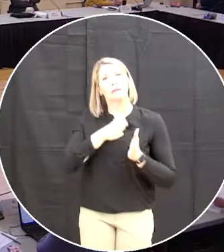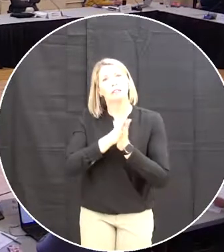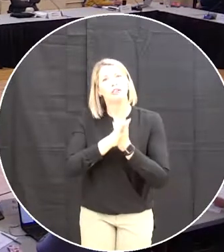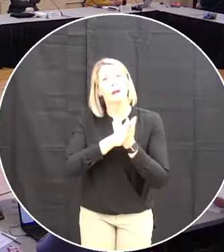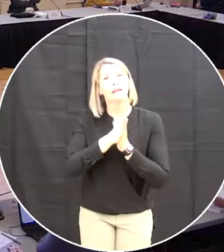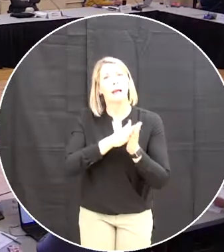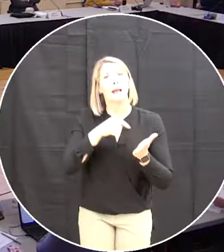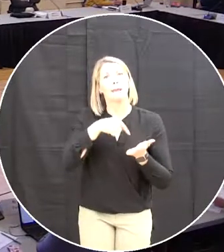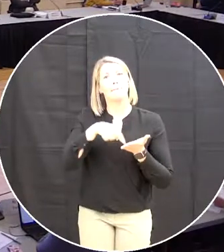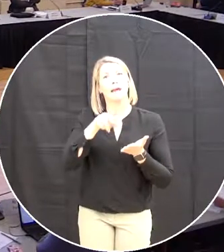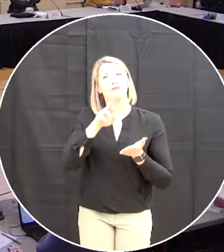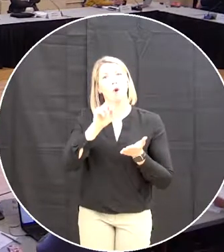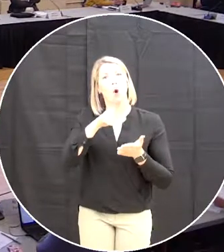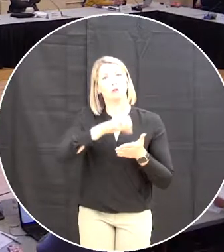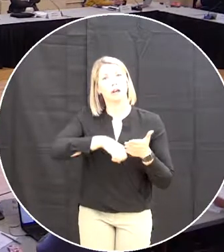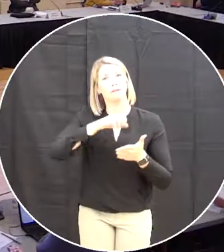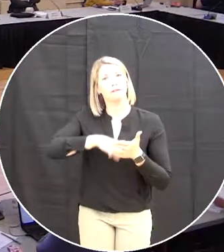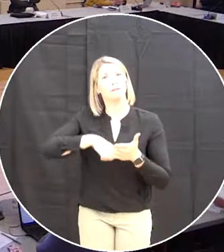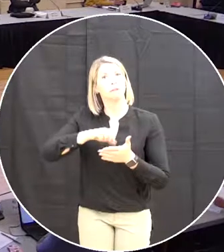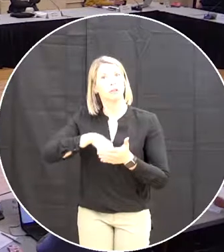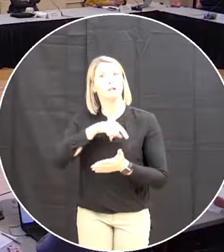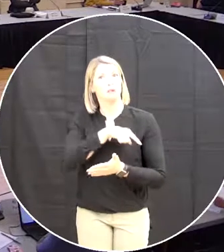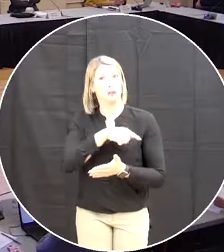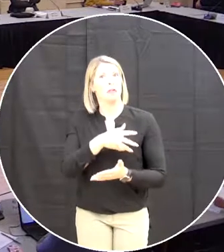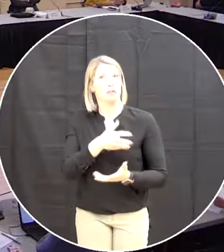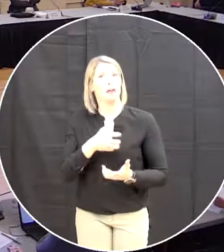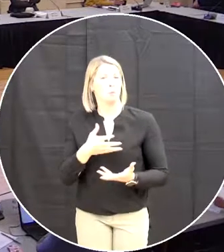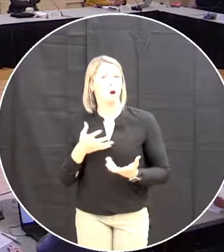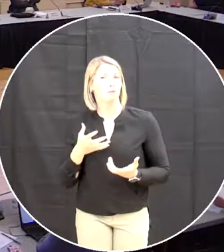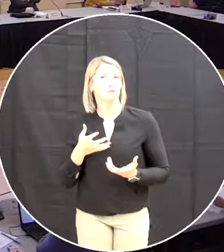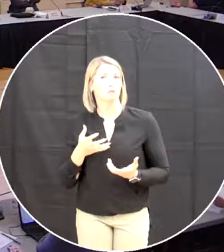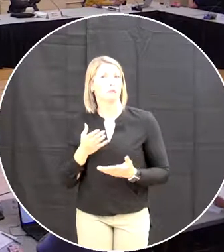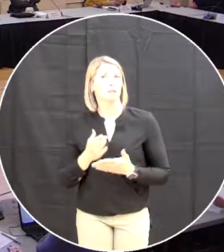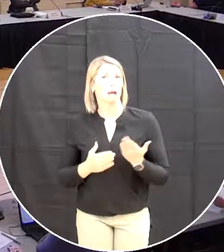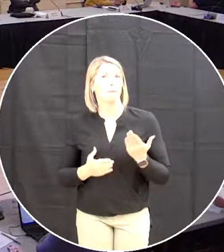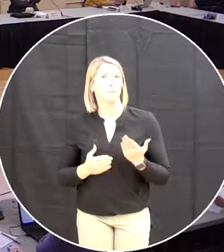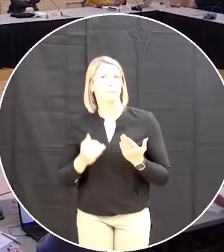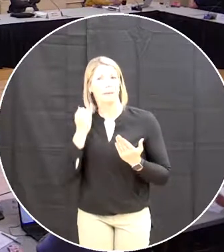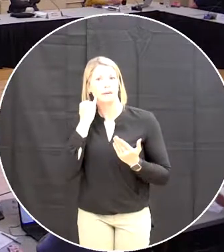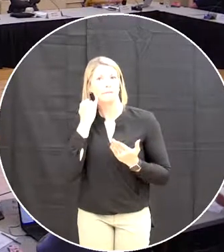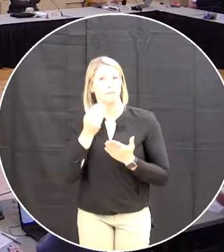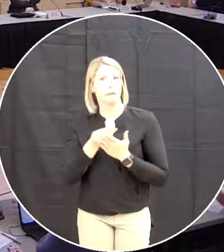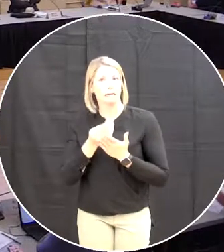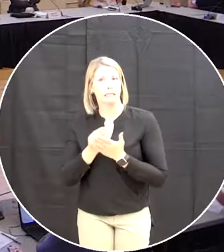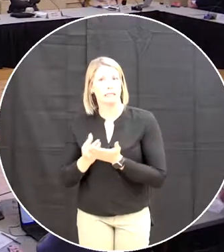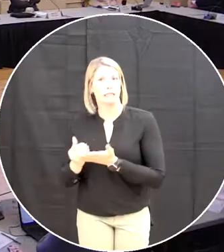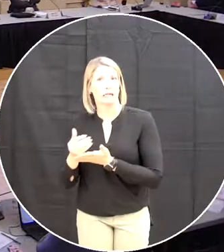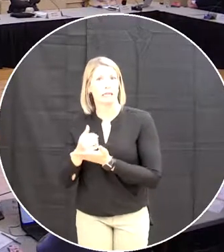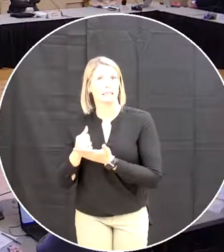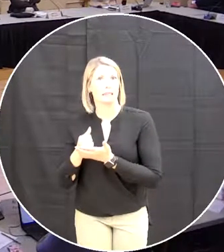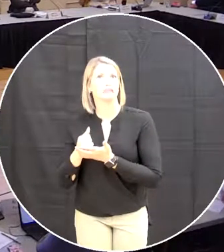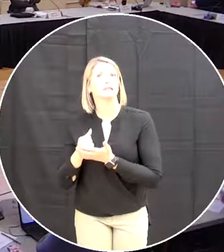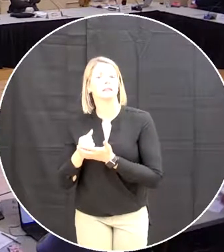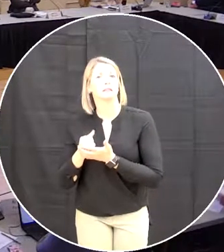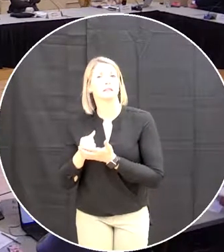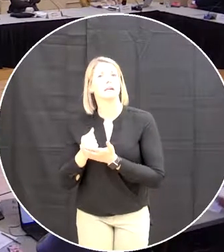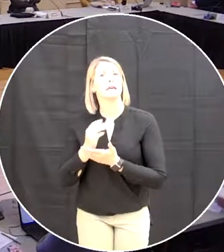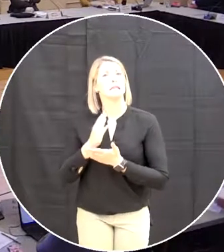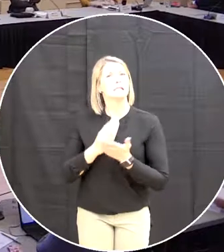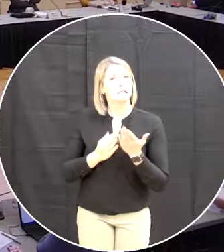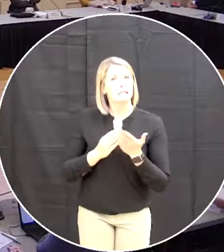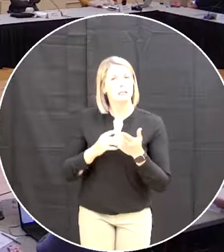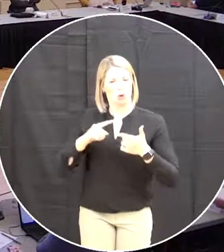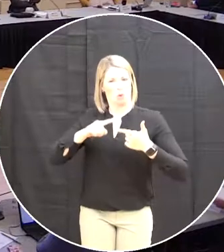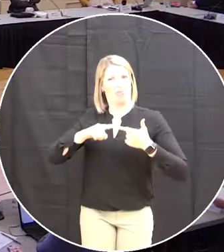and areas that they feel are worthy of support with the funds that are collected so the couple of initiatives that i will get to now